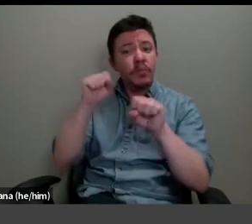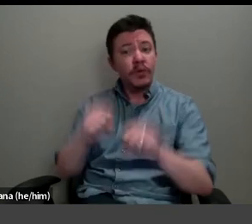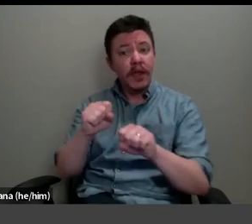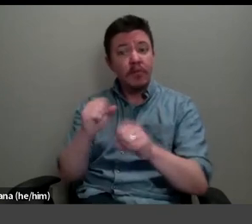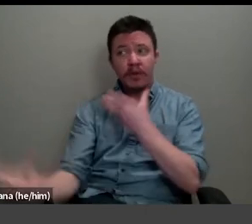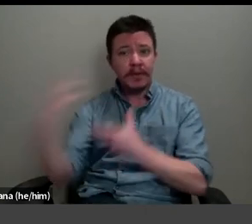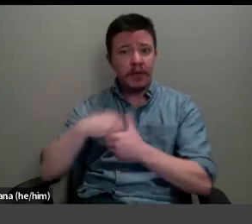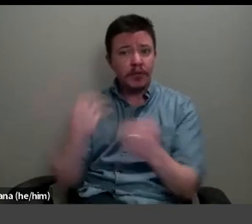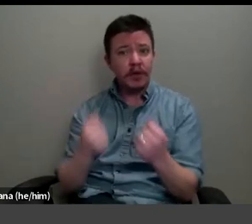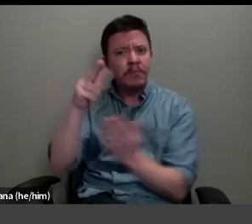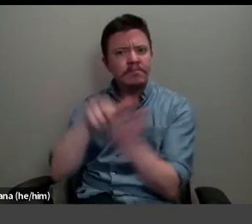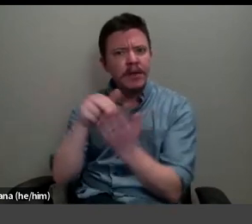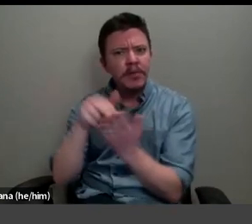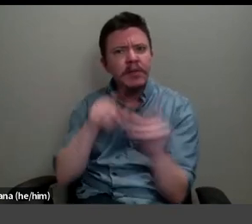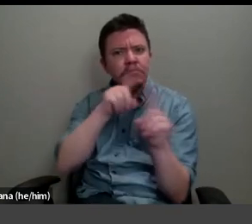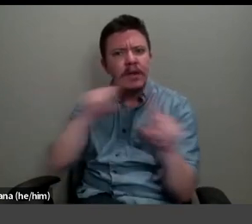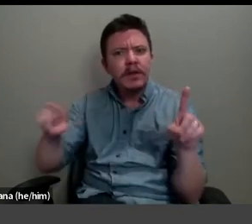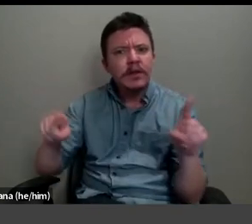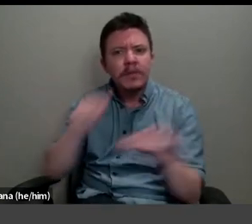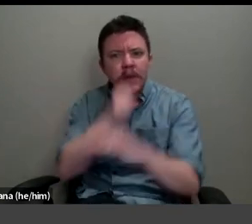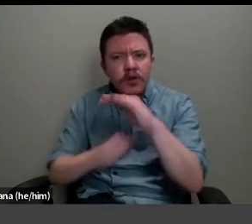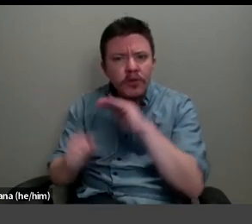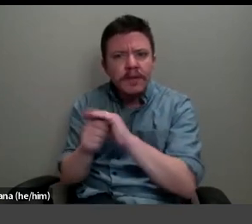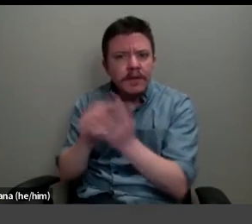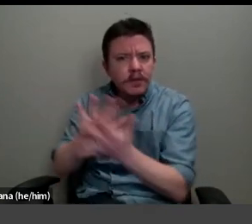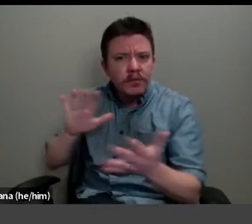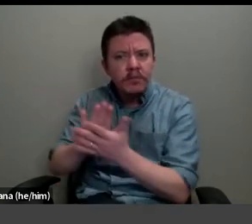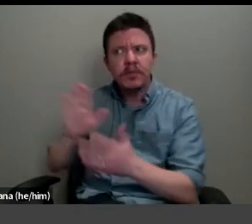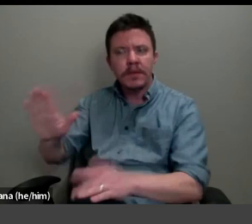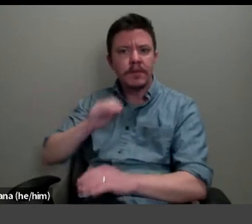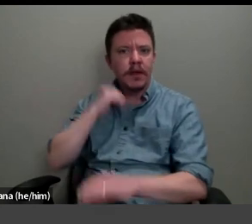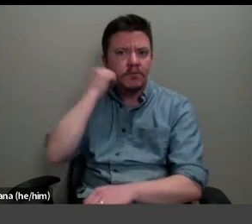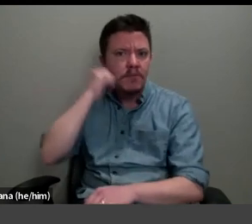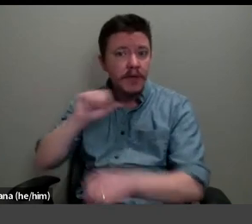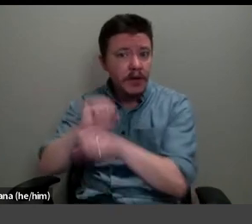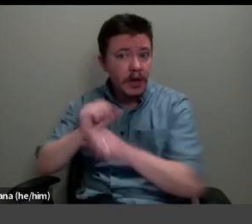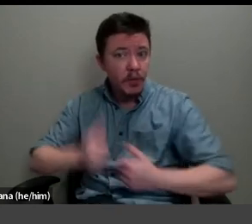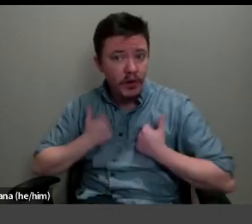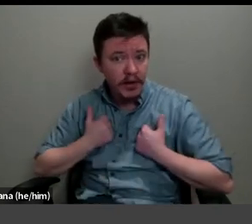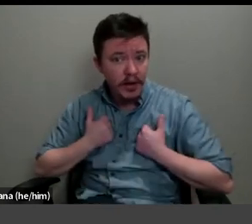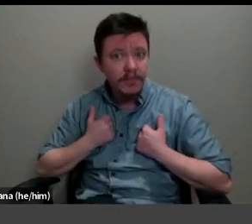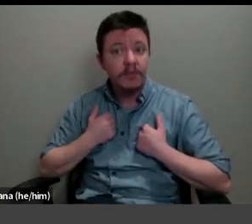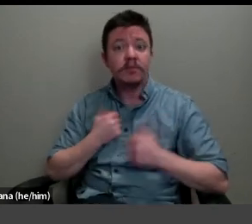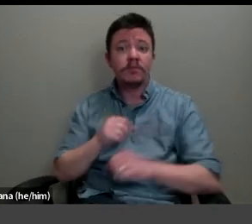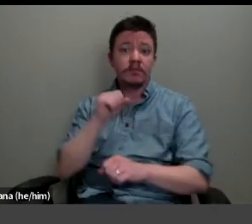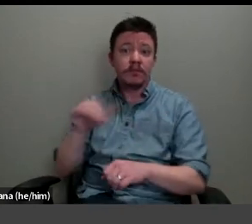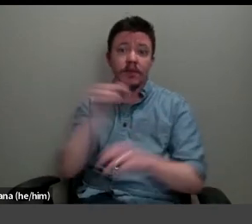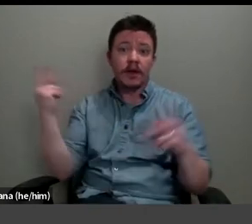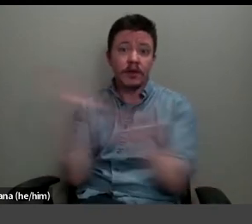paintings some of the nuances of this working life, if not its worst privations and exploitations.